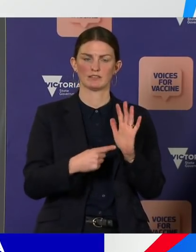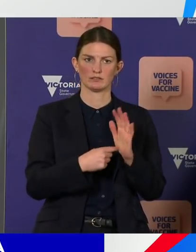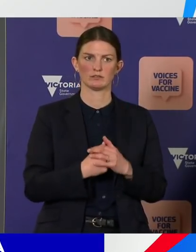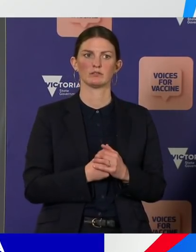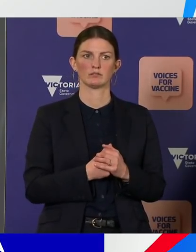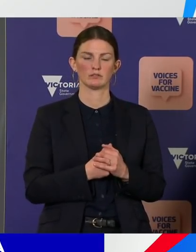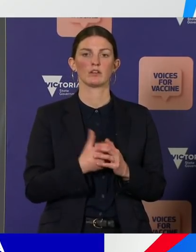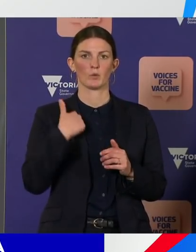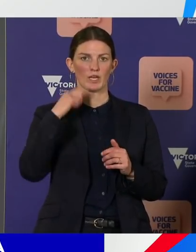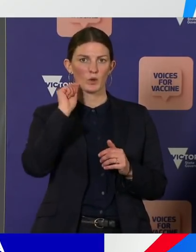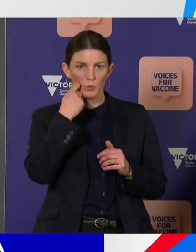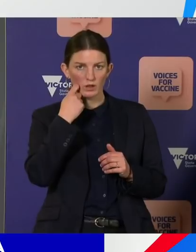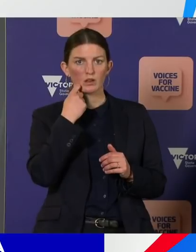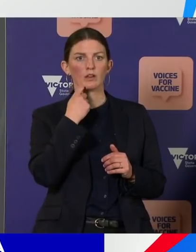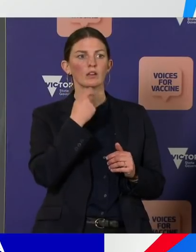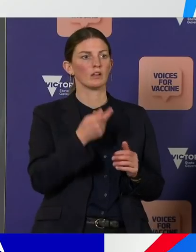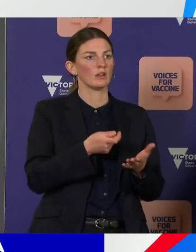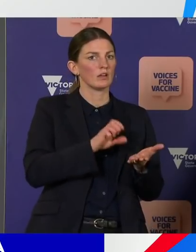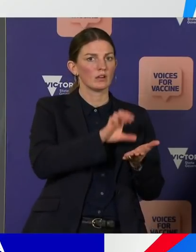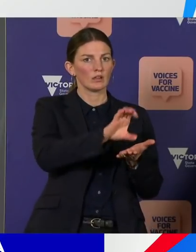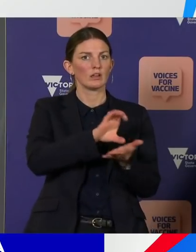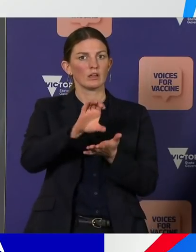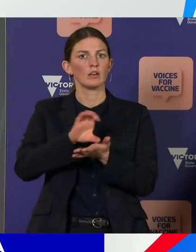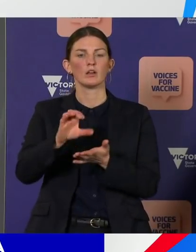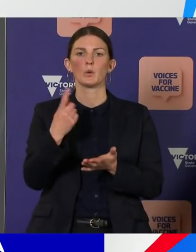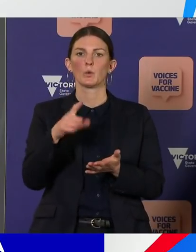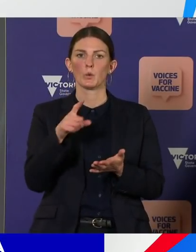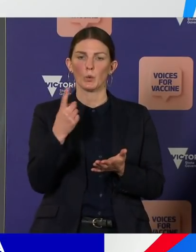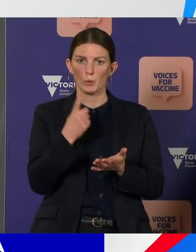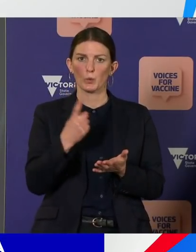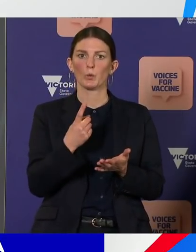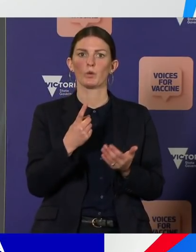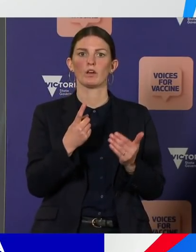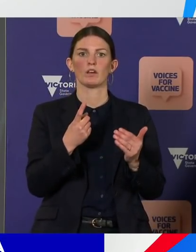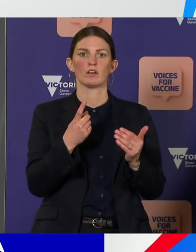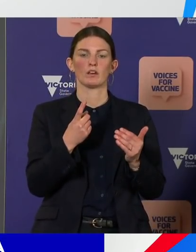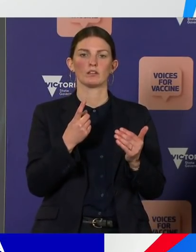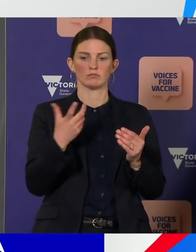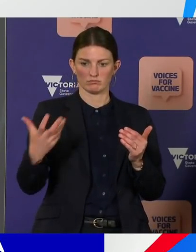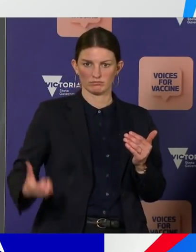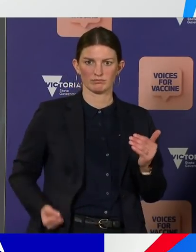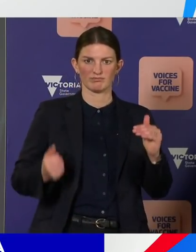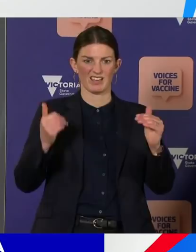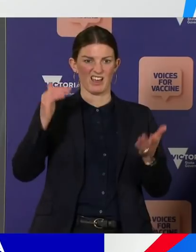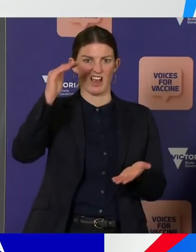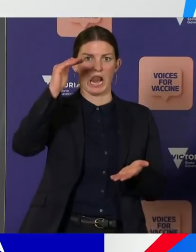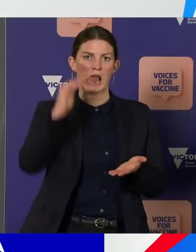will be targeted to those who have lost at least 20% or more of their income from the pandemic,